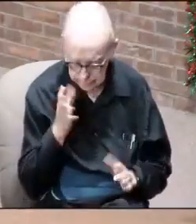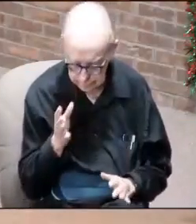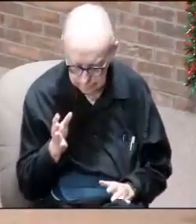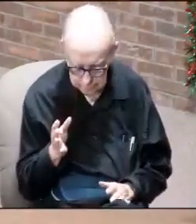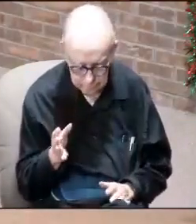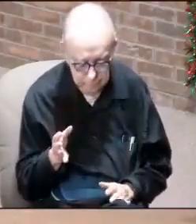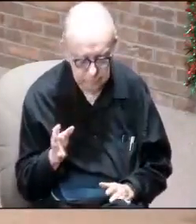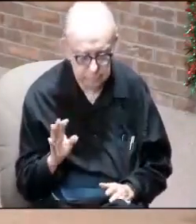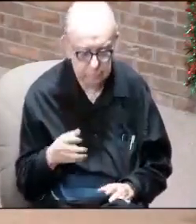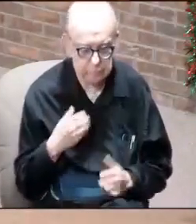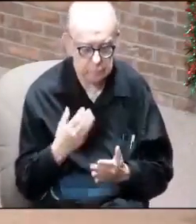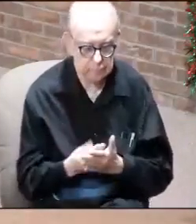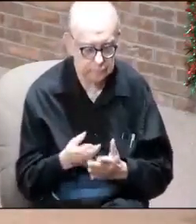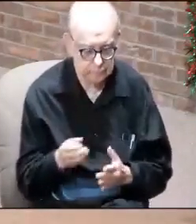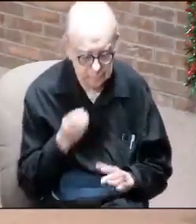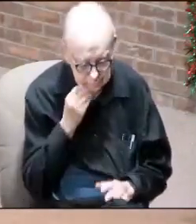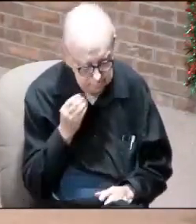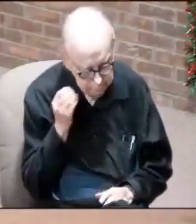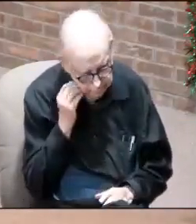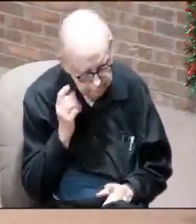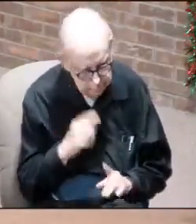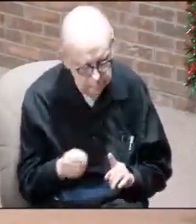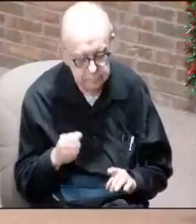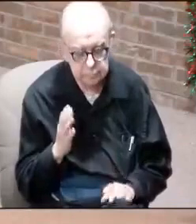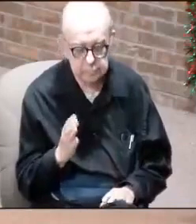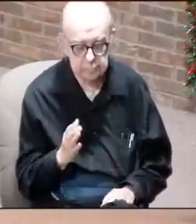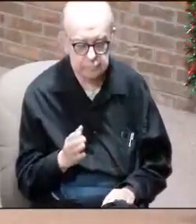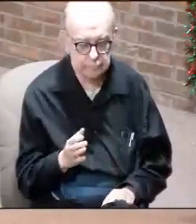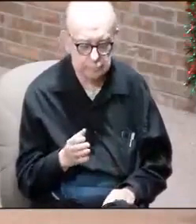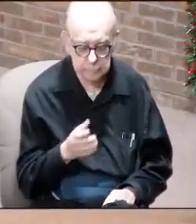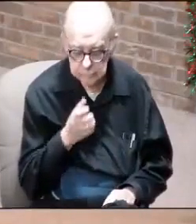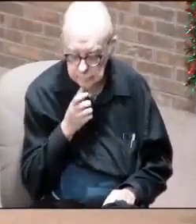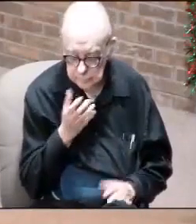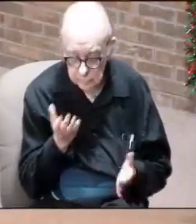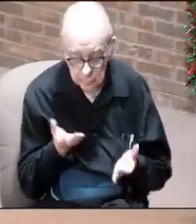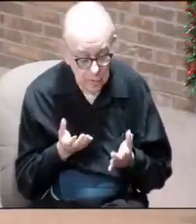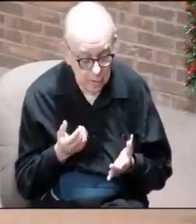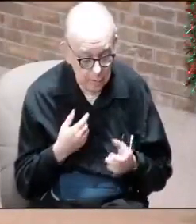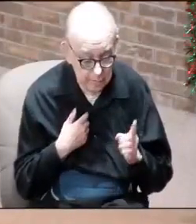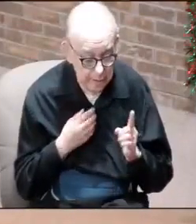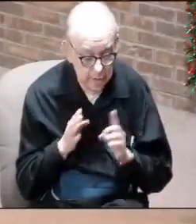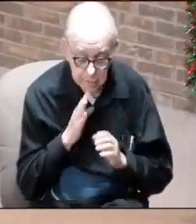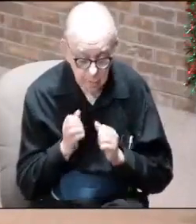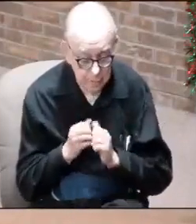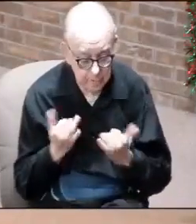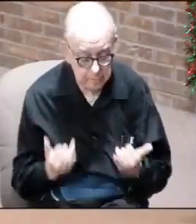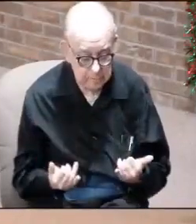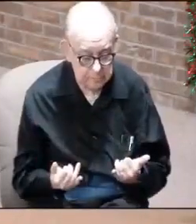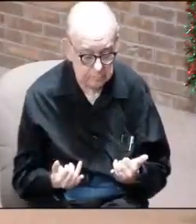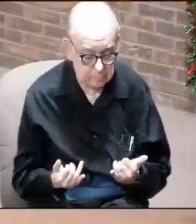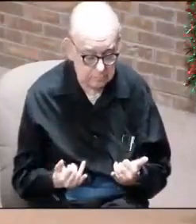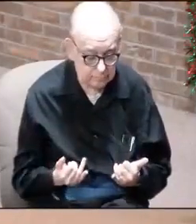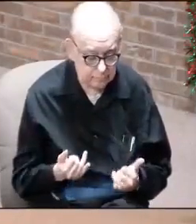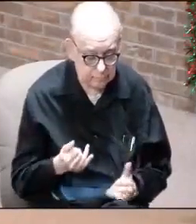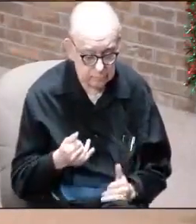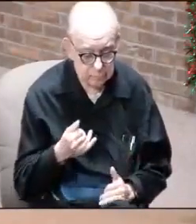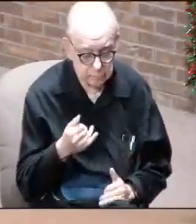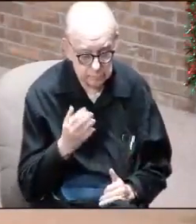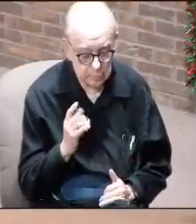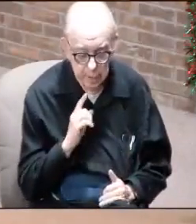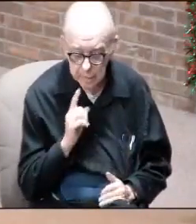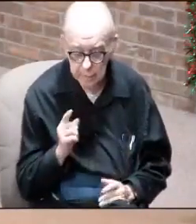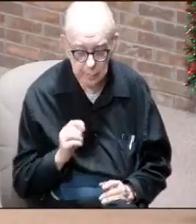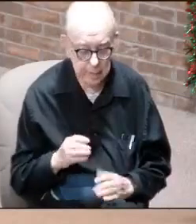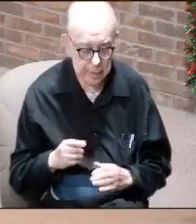care how I get home, when I get home, but, God, who is it that you want me to talk to right now? Why are you pointing me in that